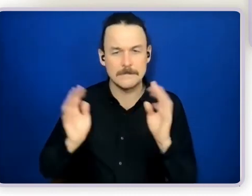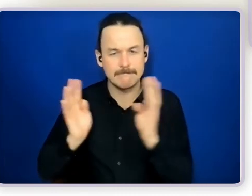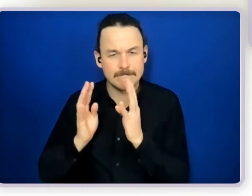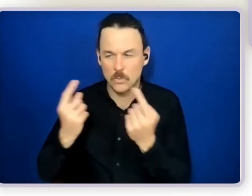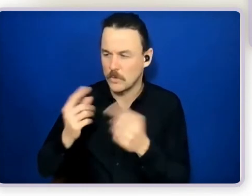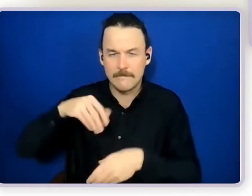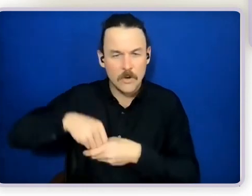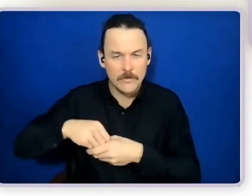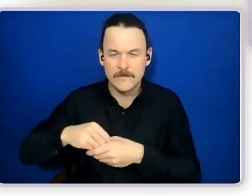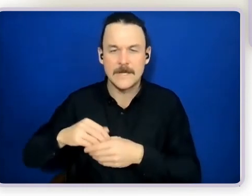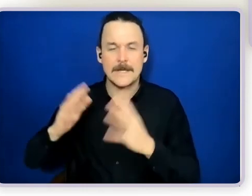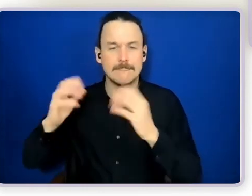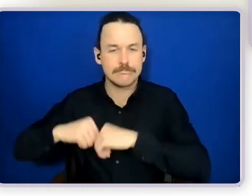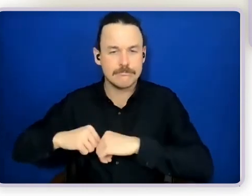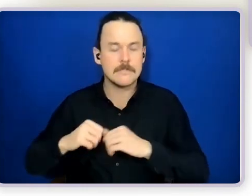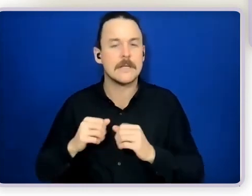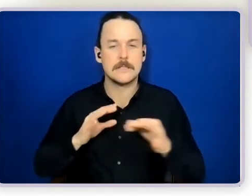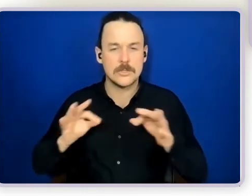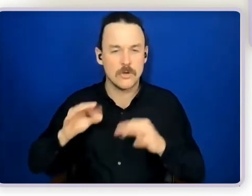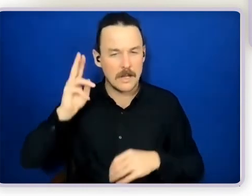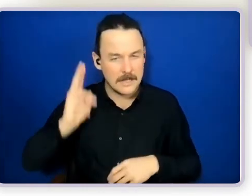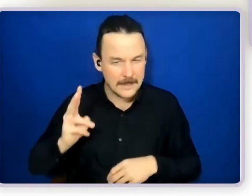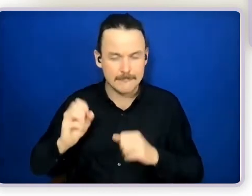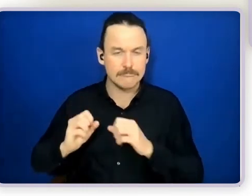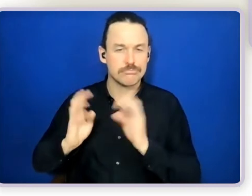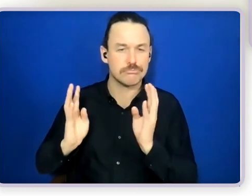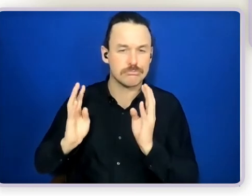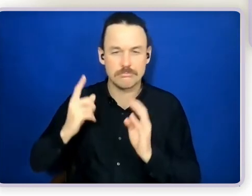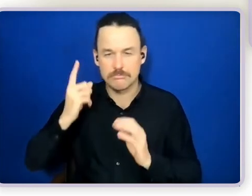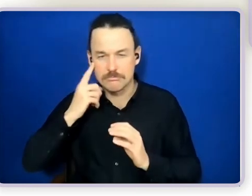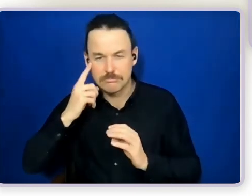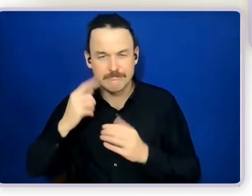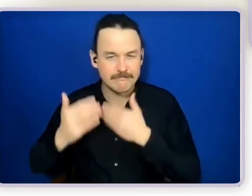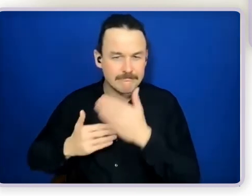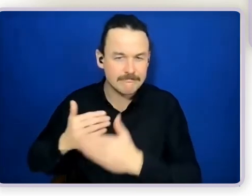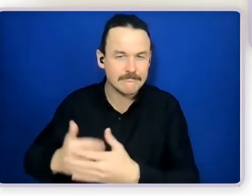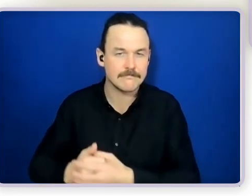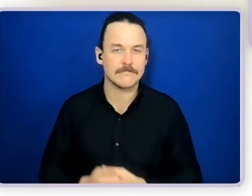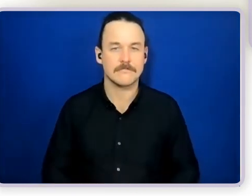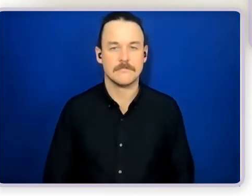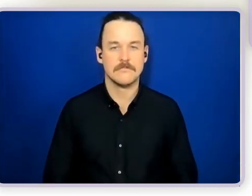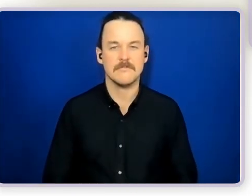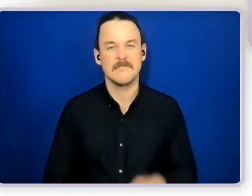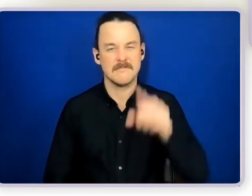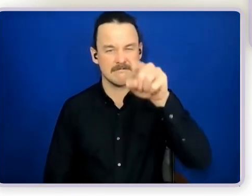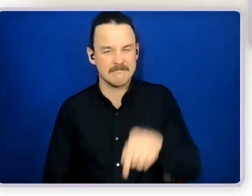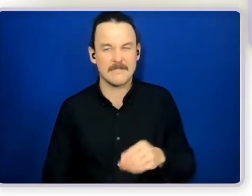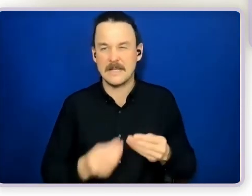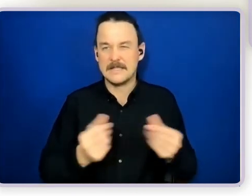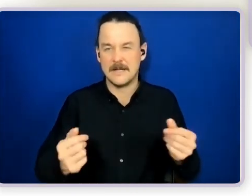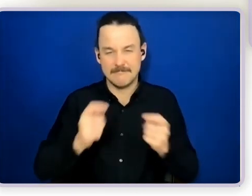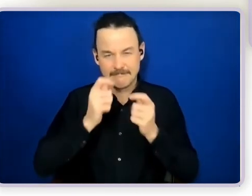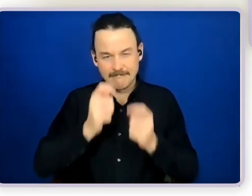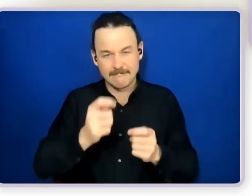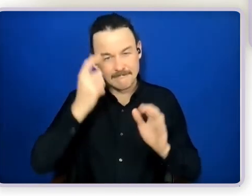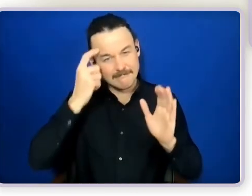just some acknowledgements there you can have a look at that there's a new guide